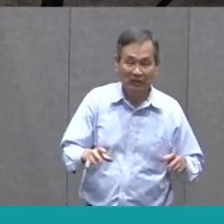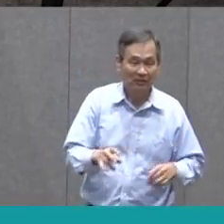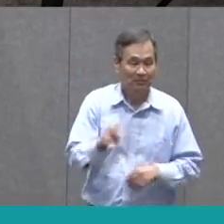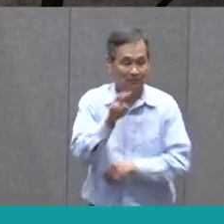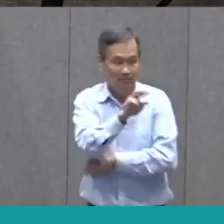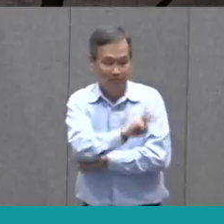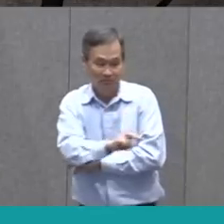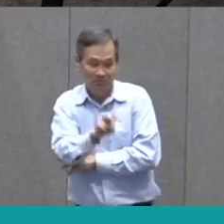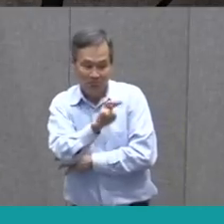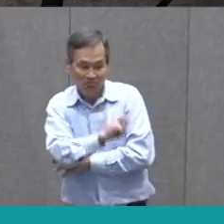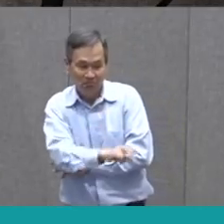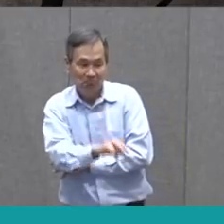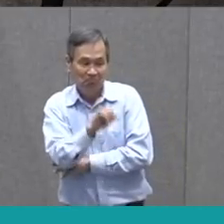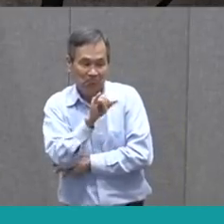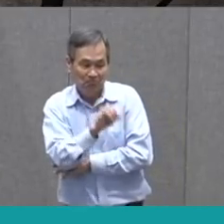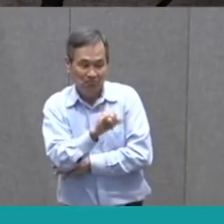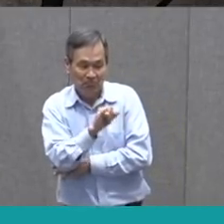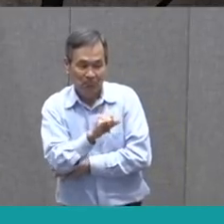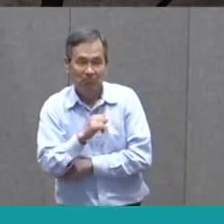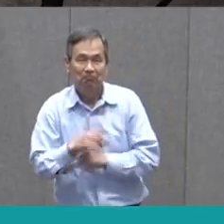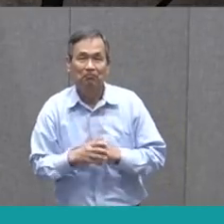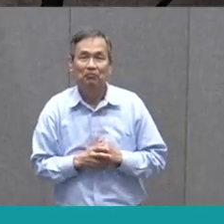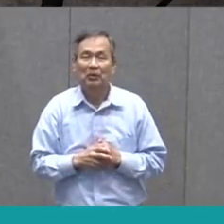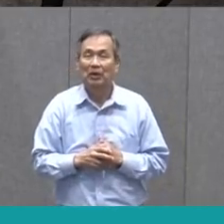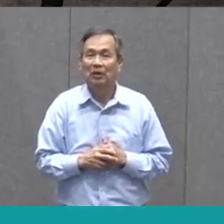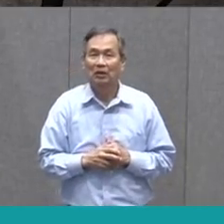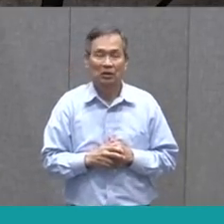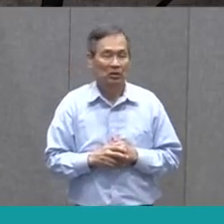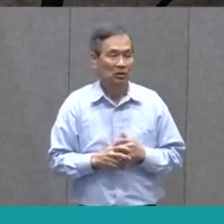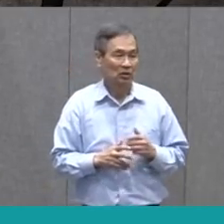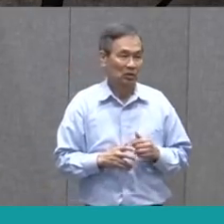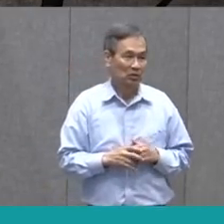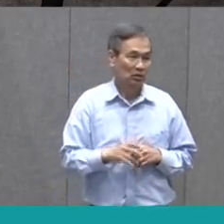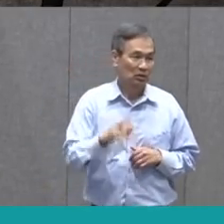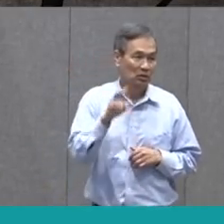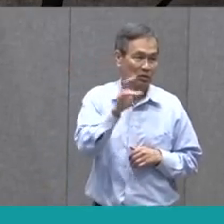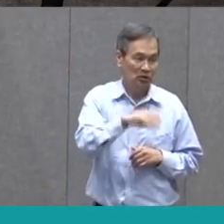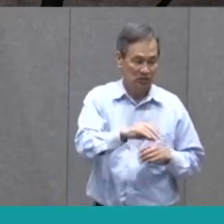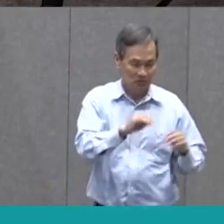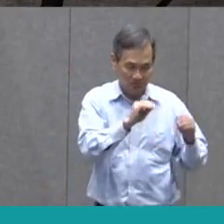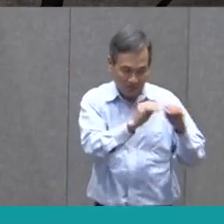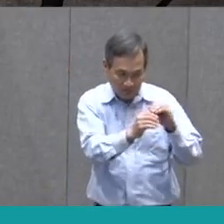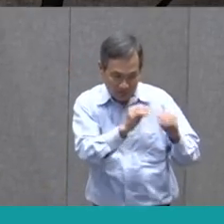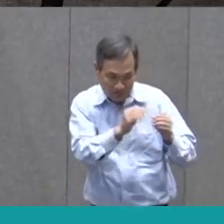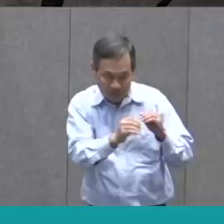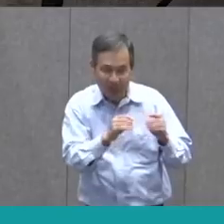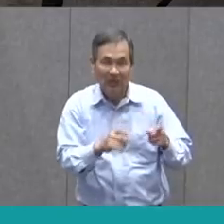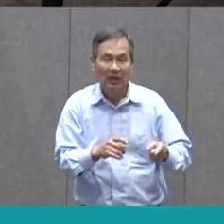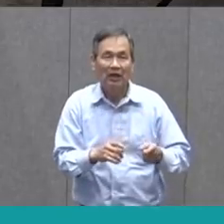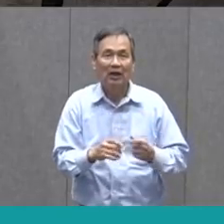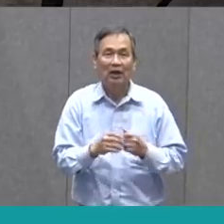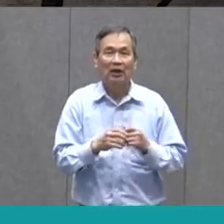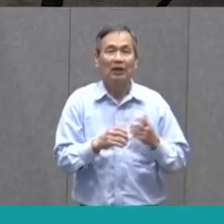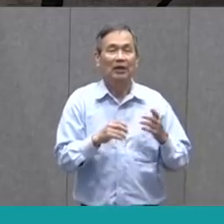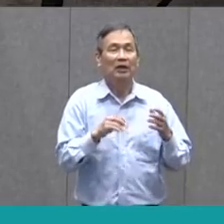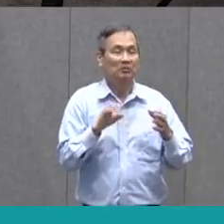and stares. She twists and tweaks and fastens.